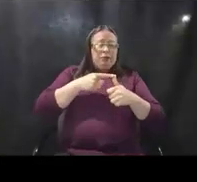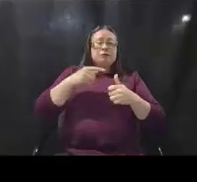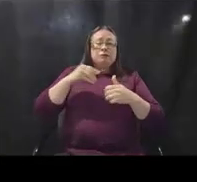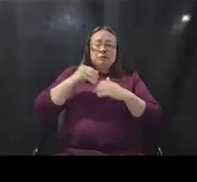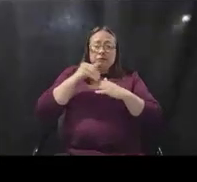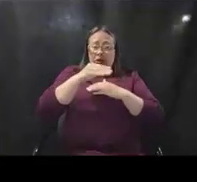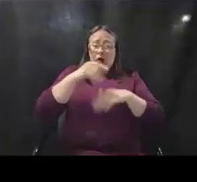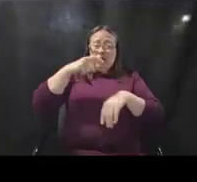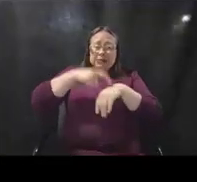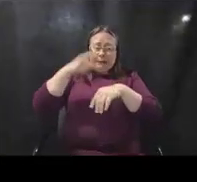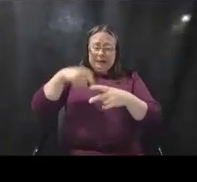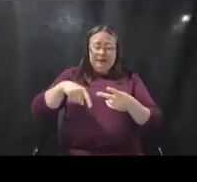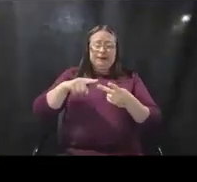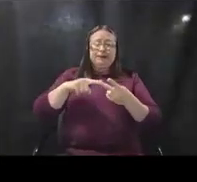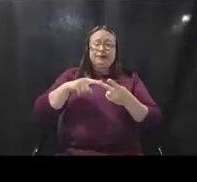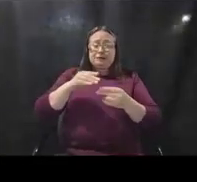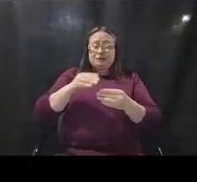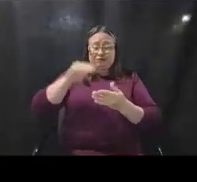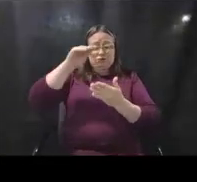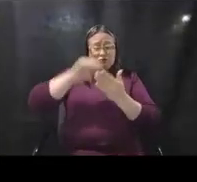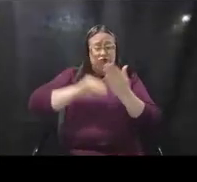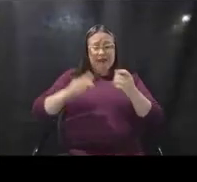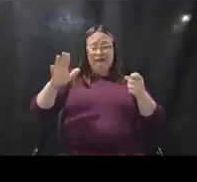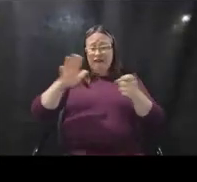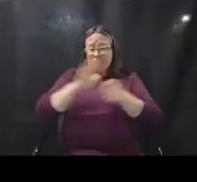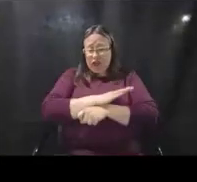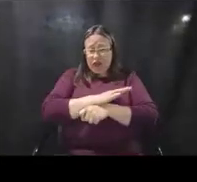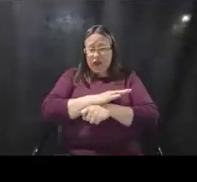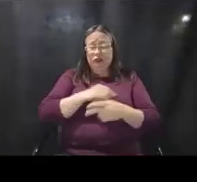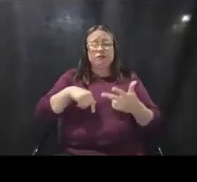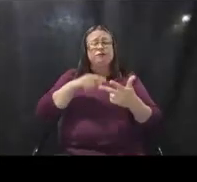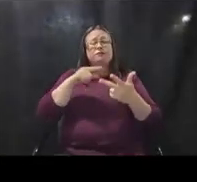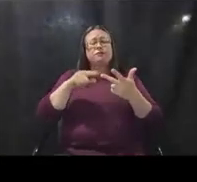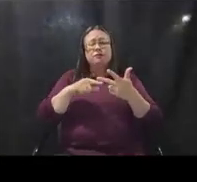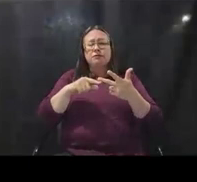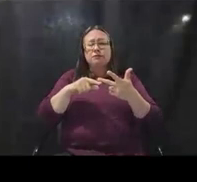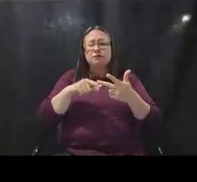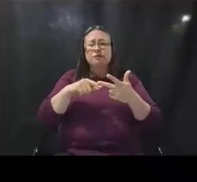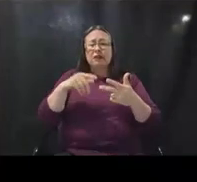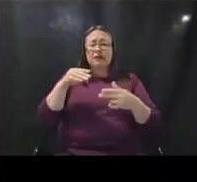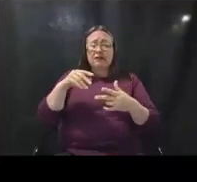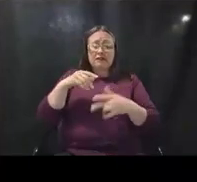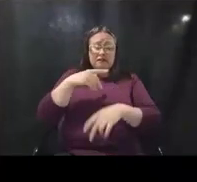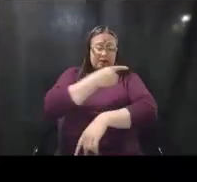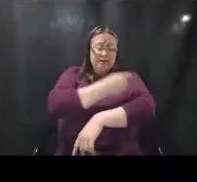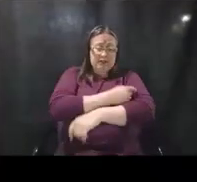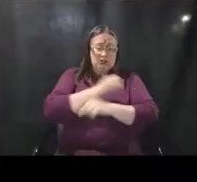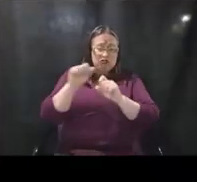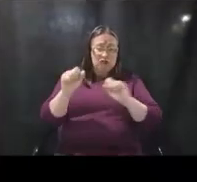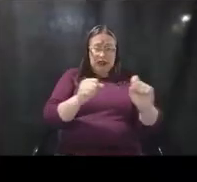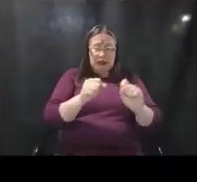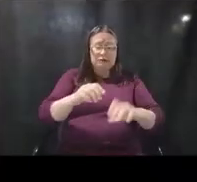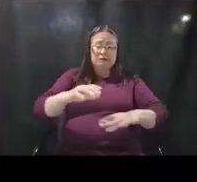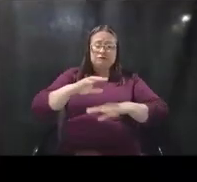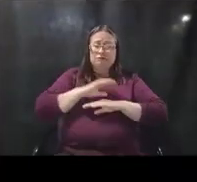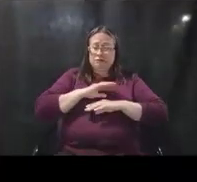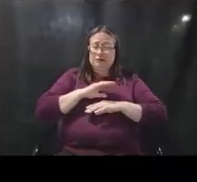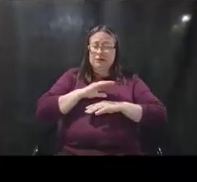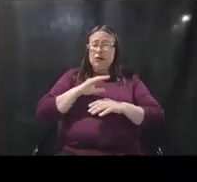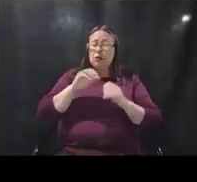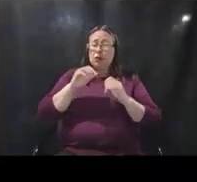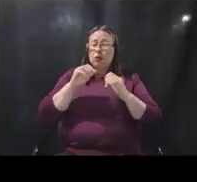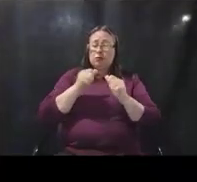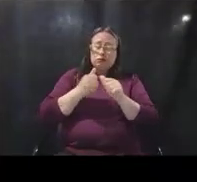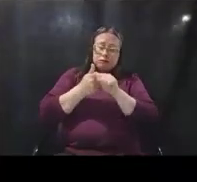Two, the submissions are complete. And three, the vaccine strategies provided comply with civil rights laws and lead to equitable